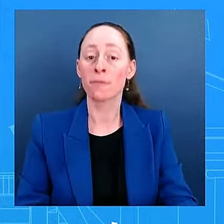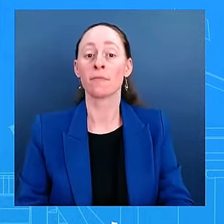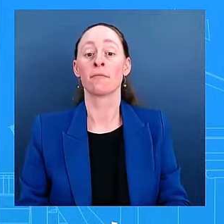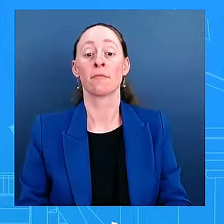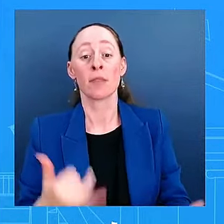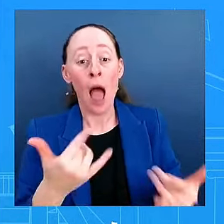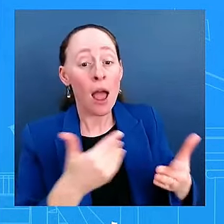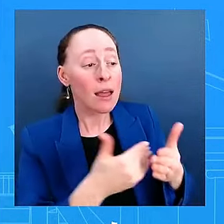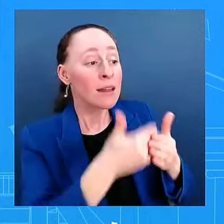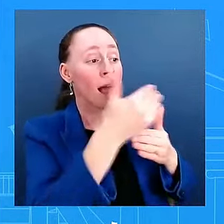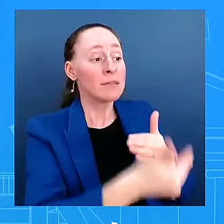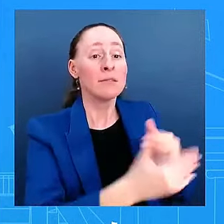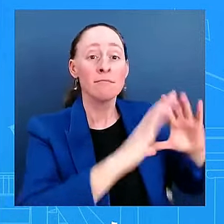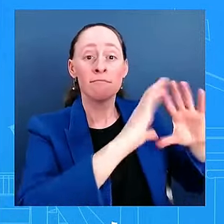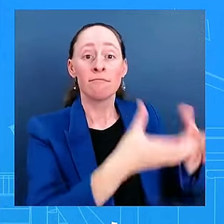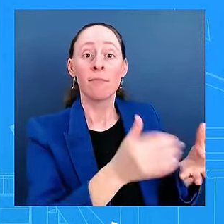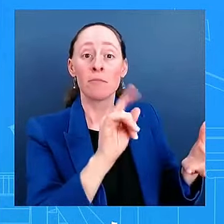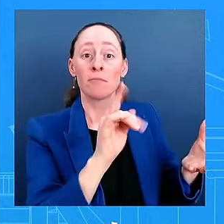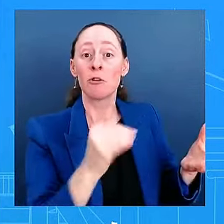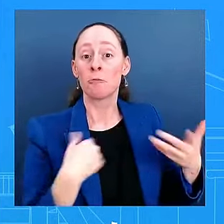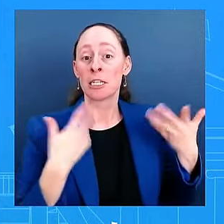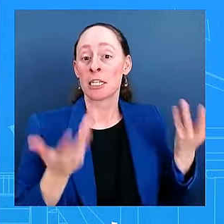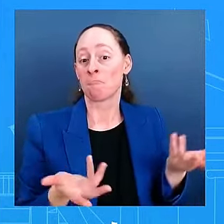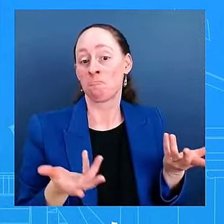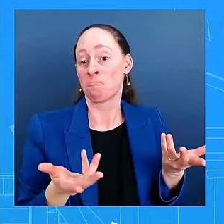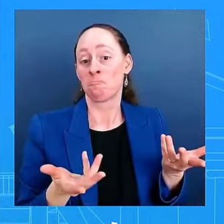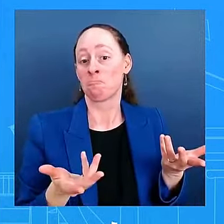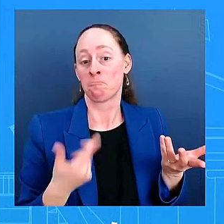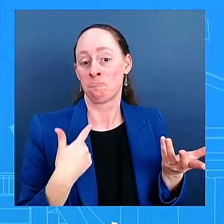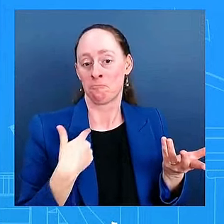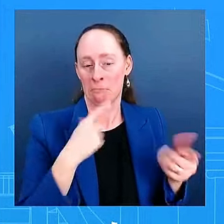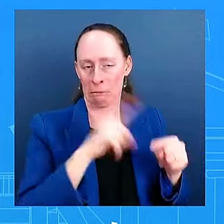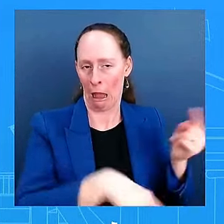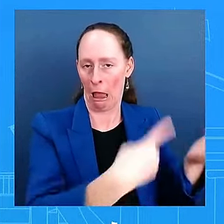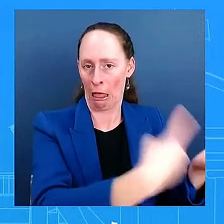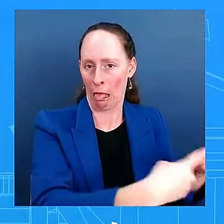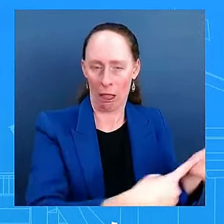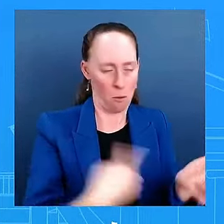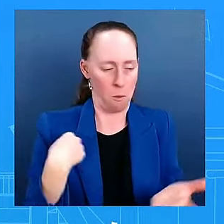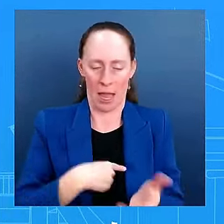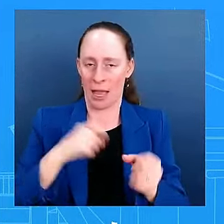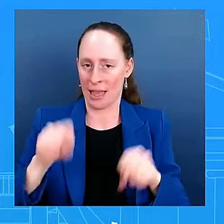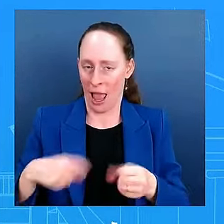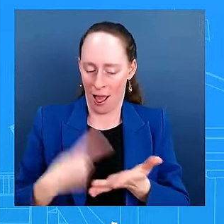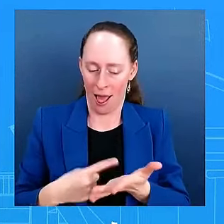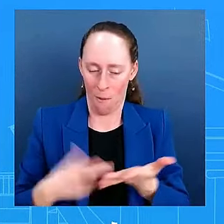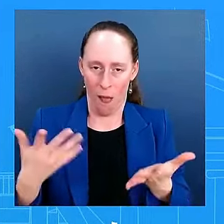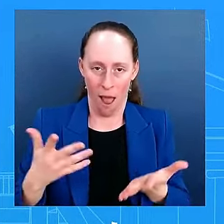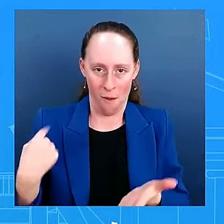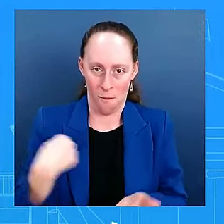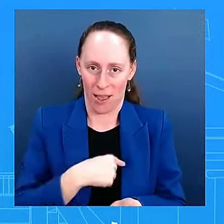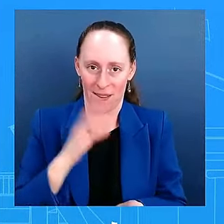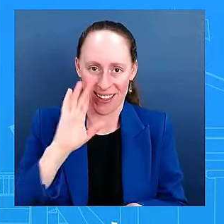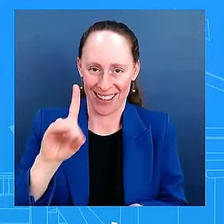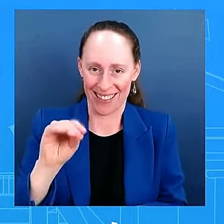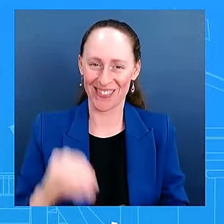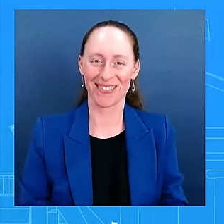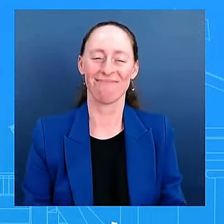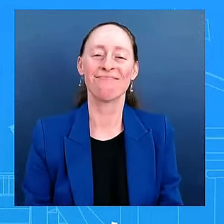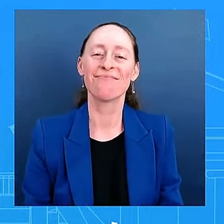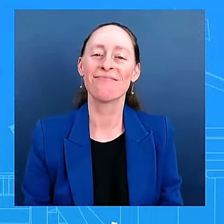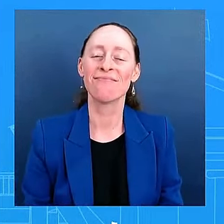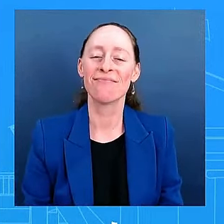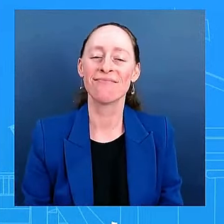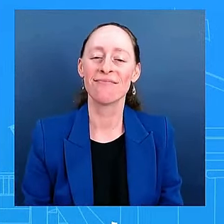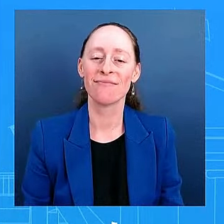can speak to what our focus is going to be. In 2020, President Trump did not invite then-president